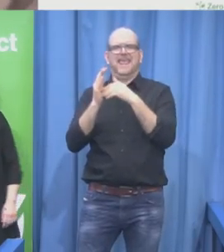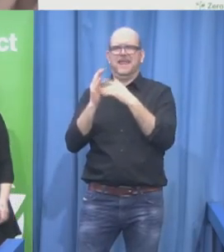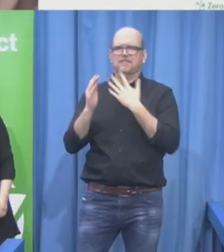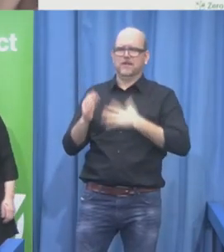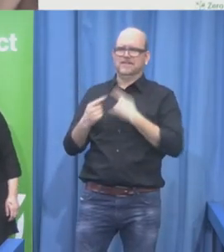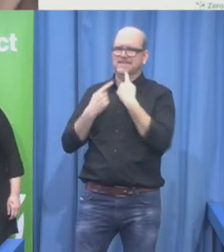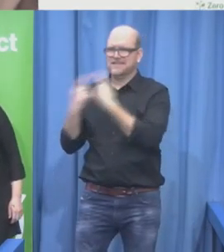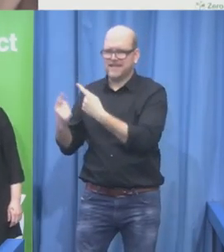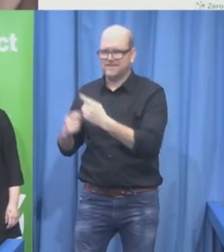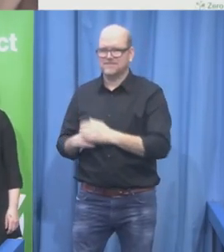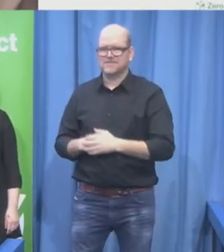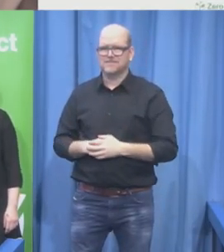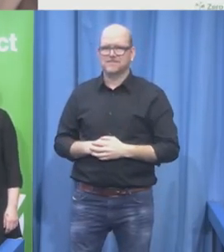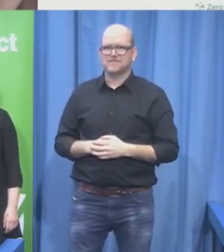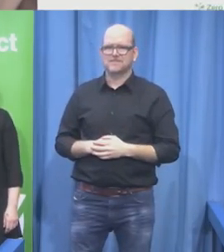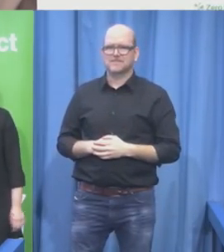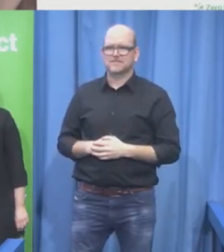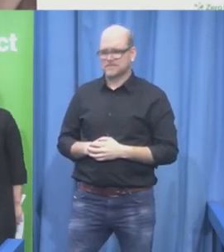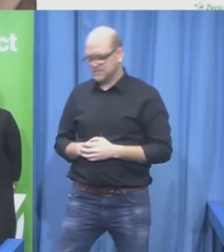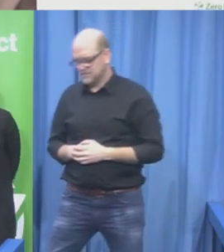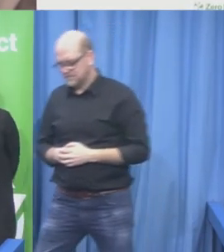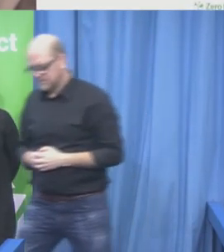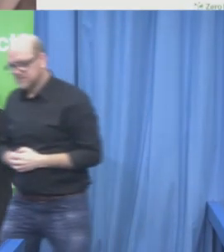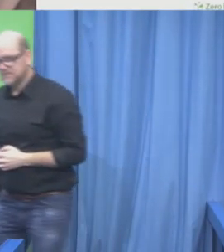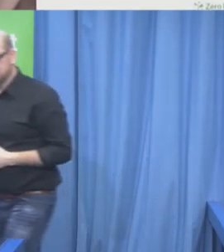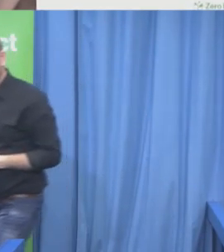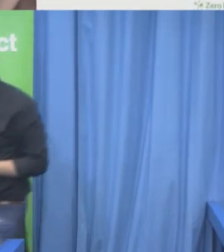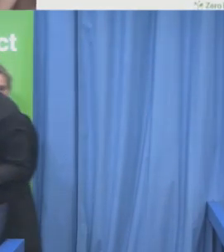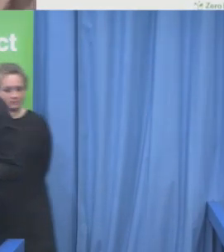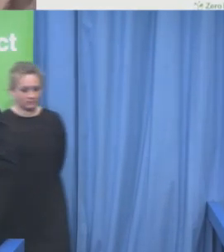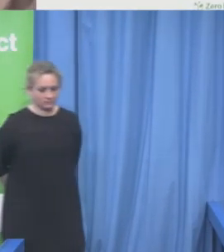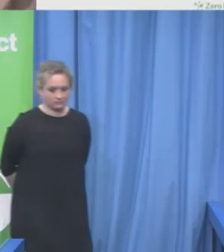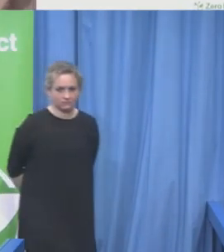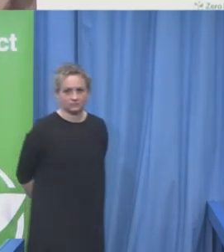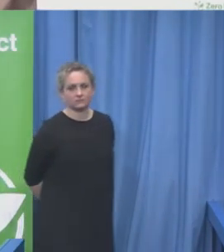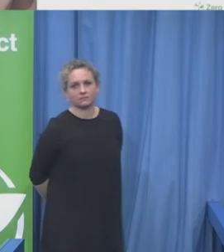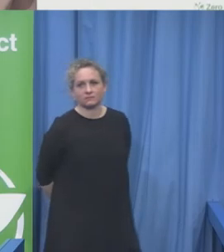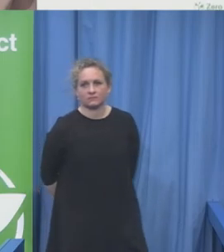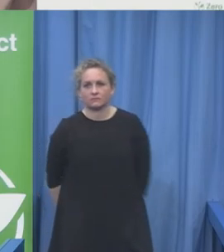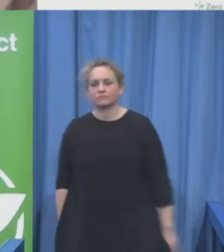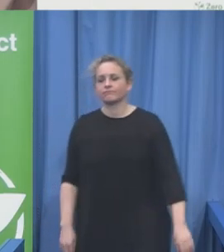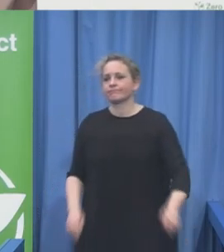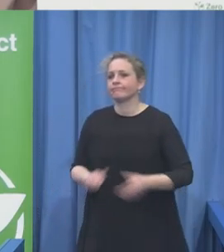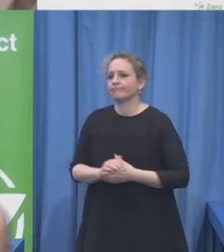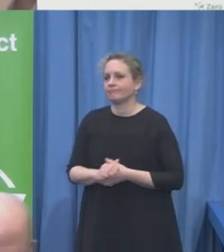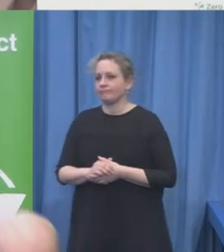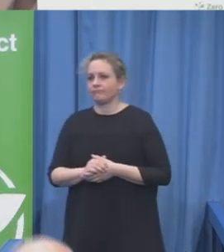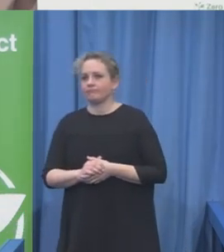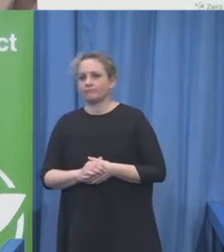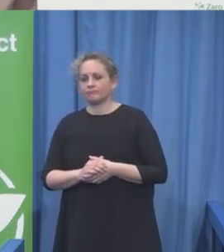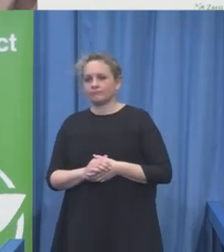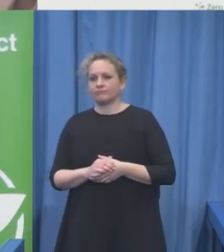What I see, I forget.